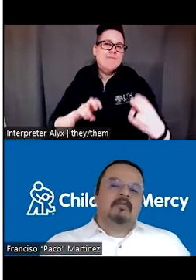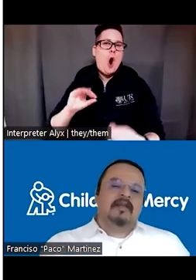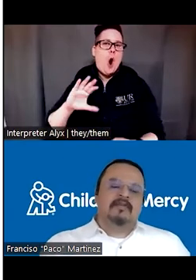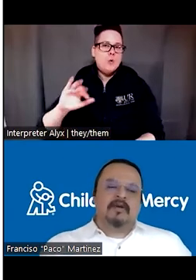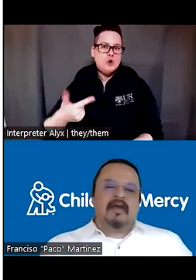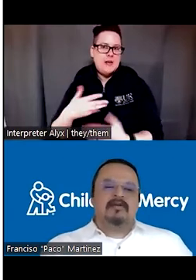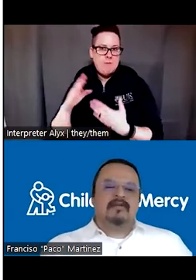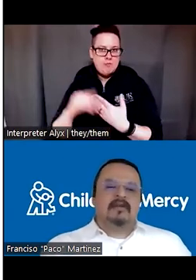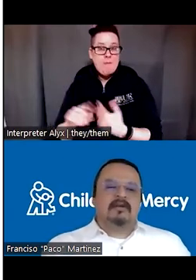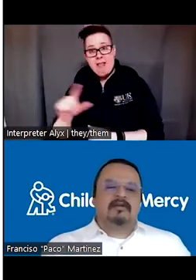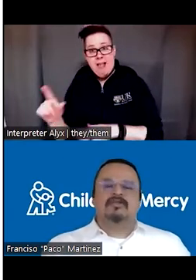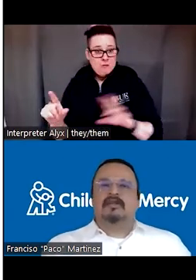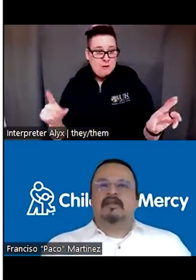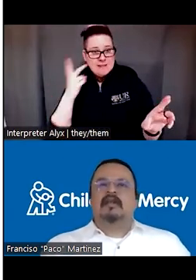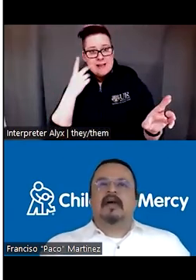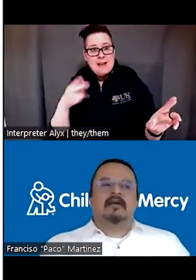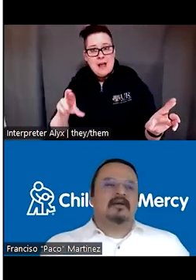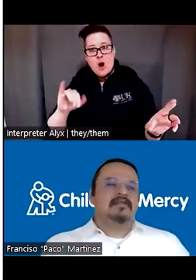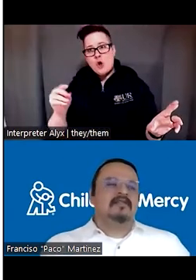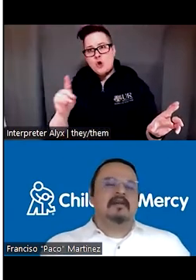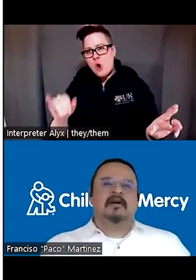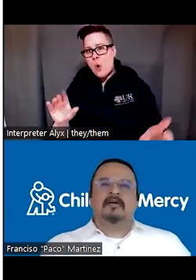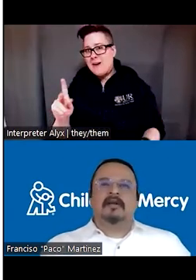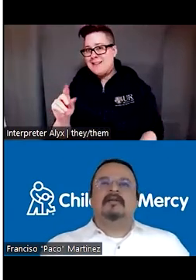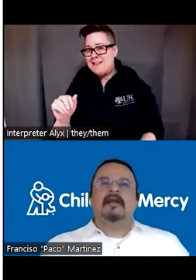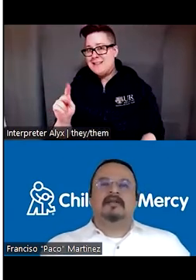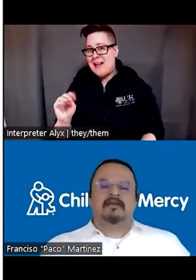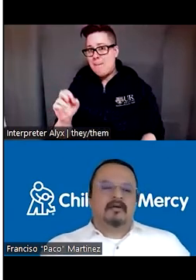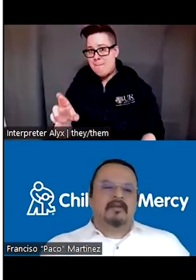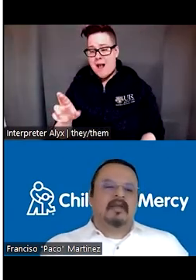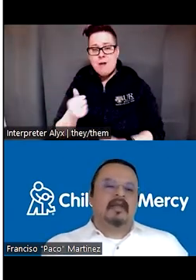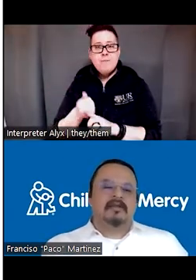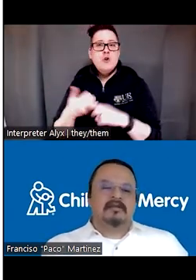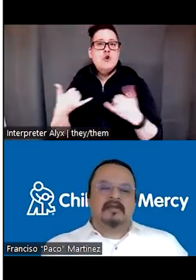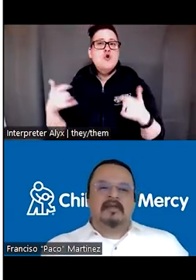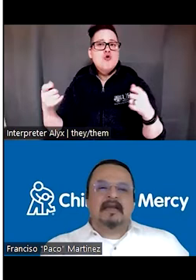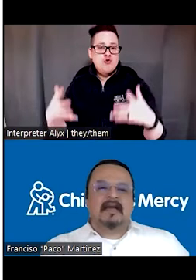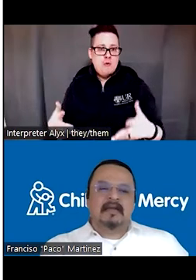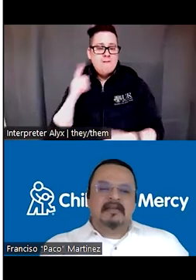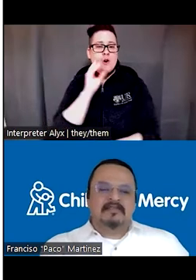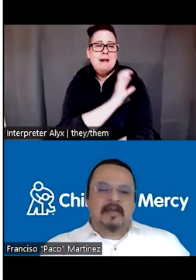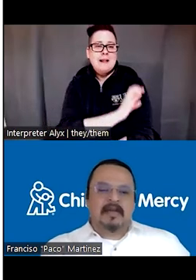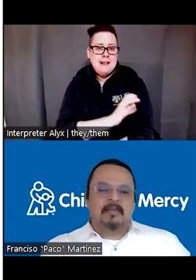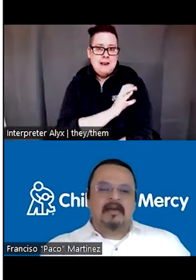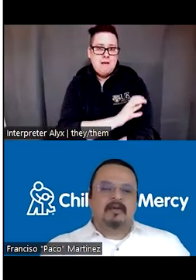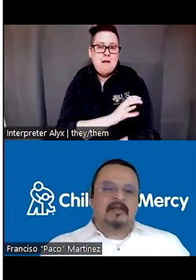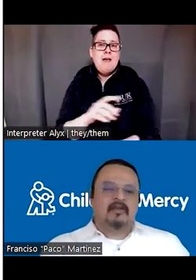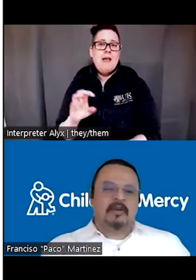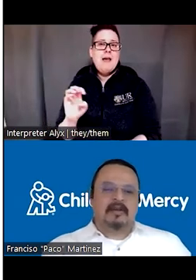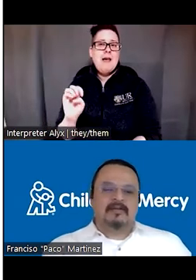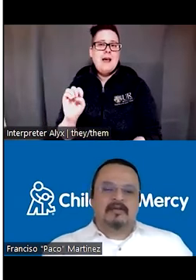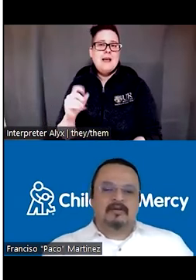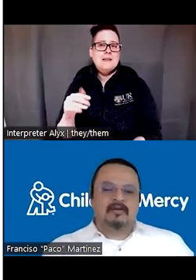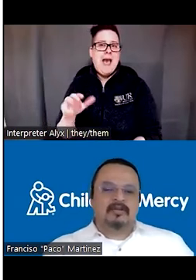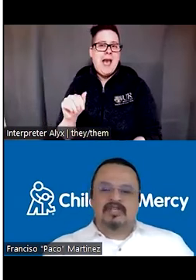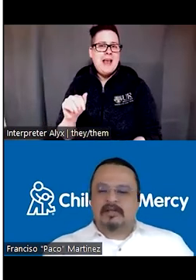From left to right, can see Dr. Jody Dickmeyer. She's the current director of the Clinica Hispana Para Cuidados